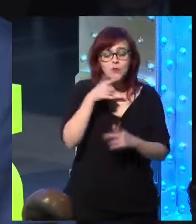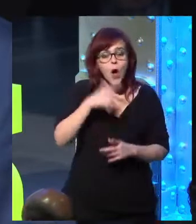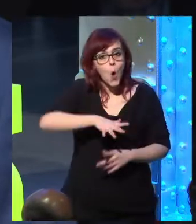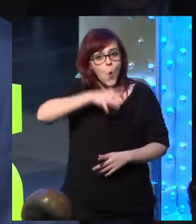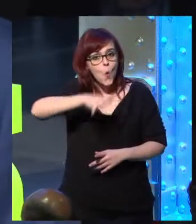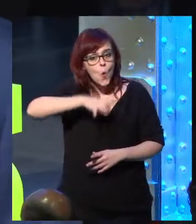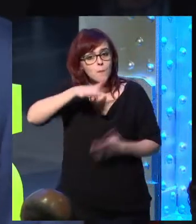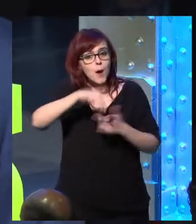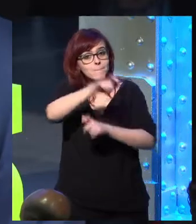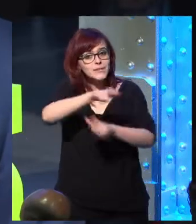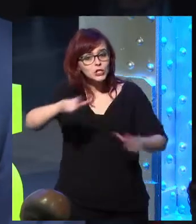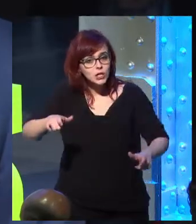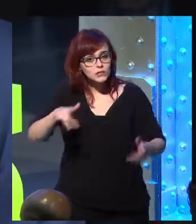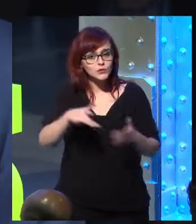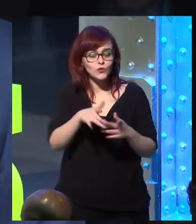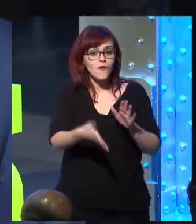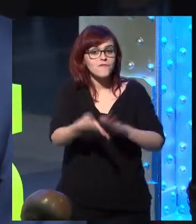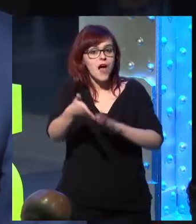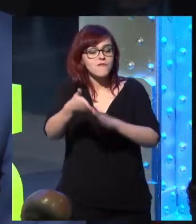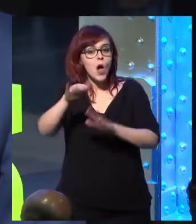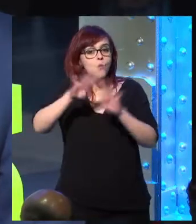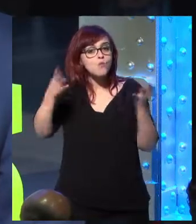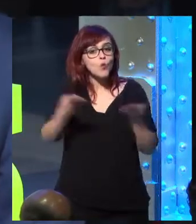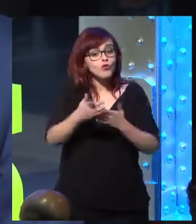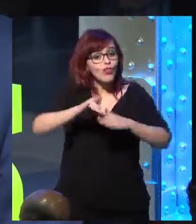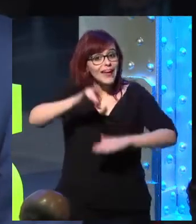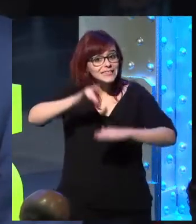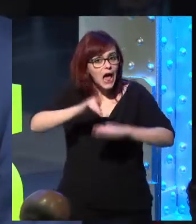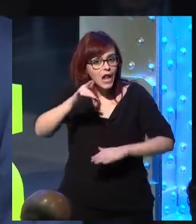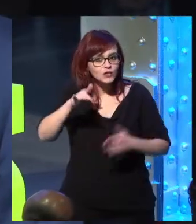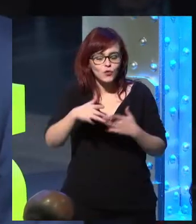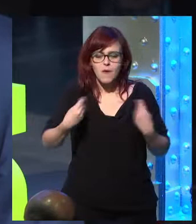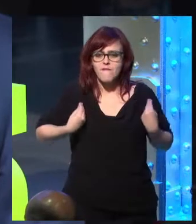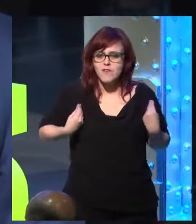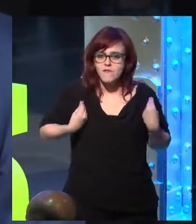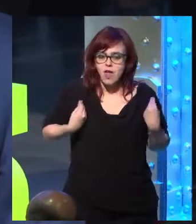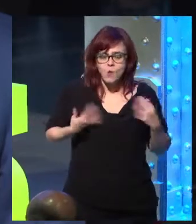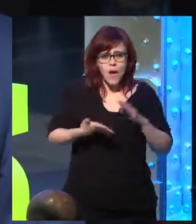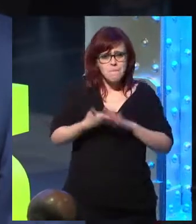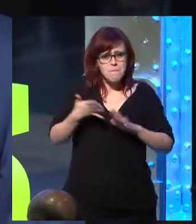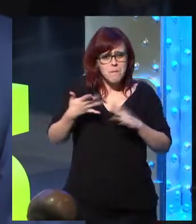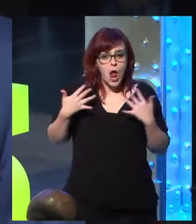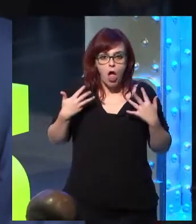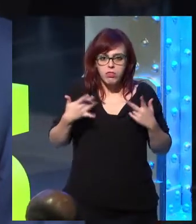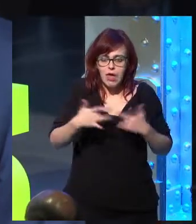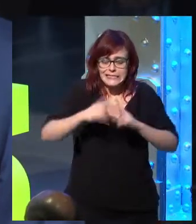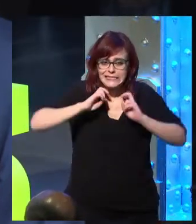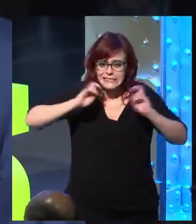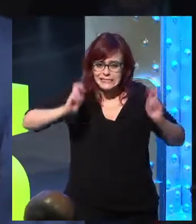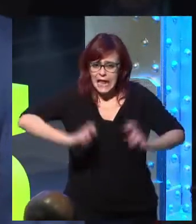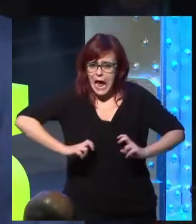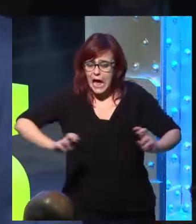fantastic, because we can think that people in this digital world live at a great speed. They are